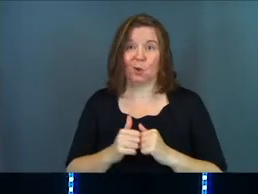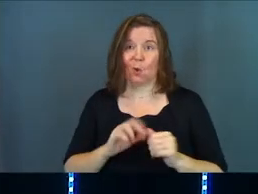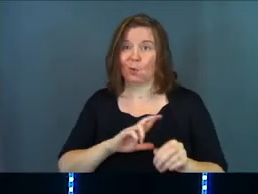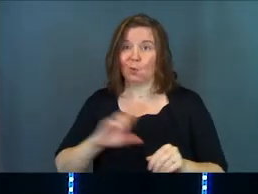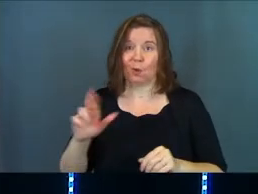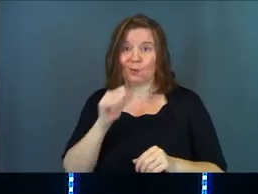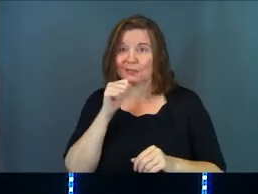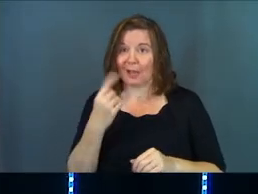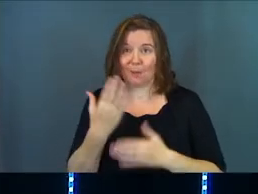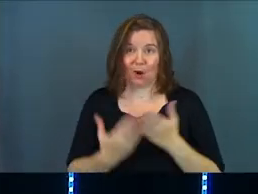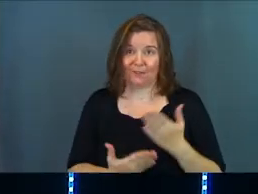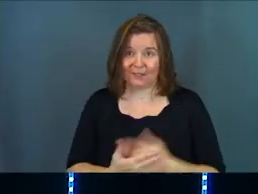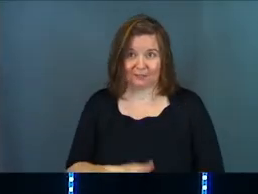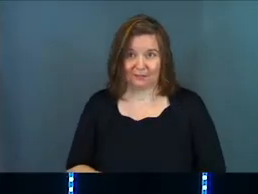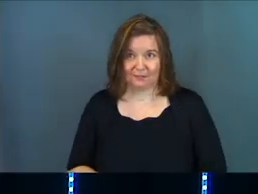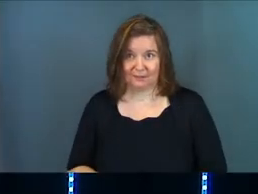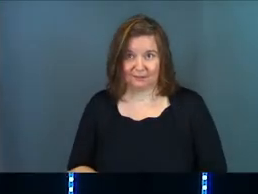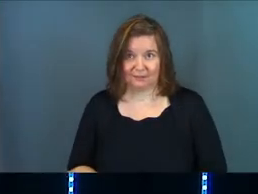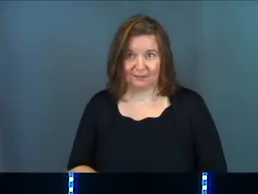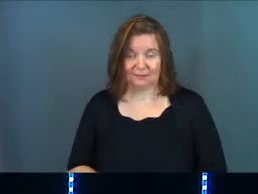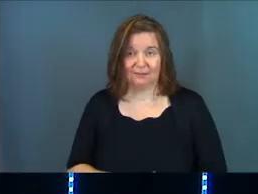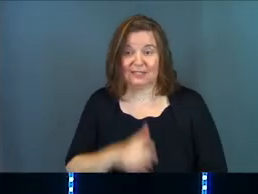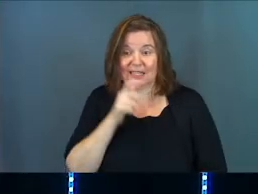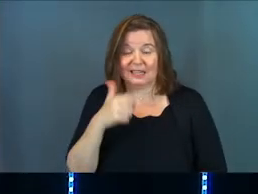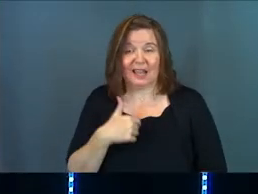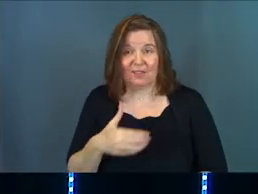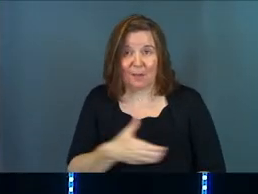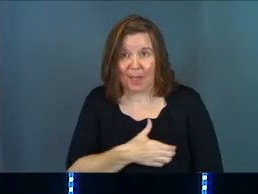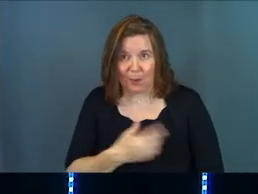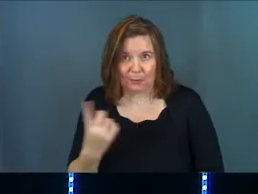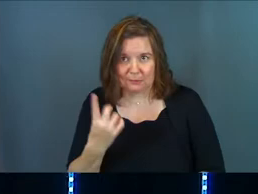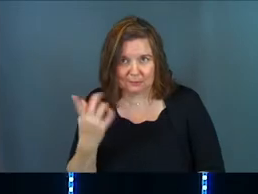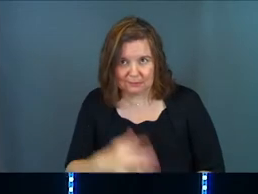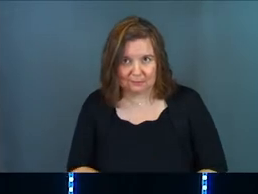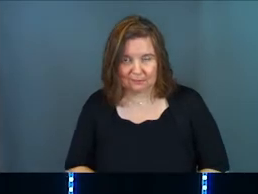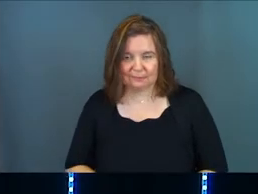stone rolling was not part of it. He didn't have that power.